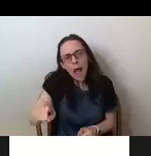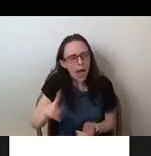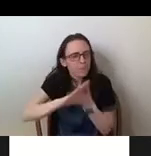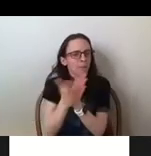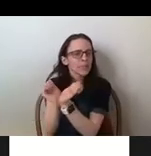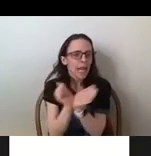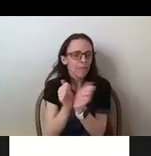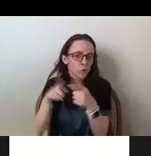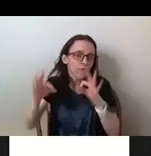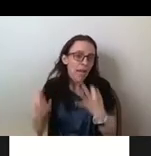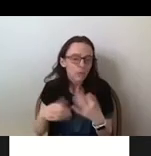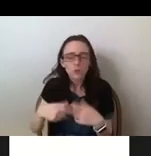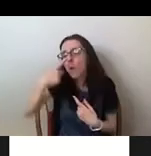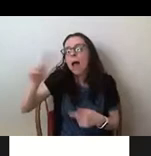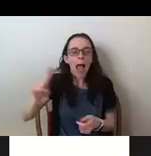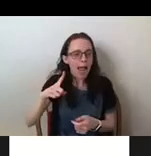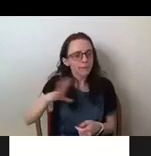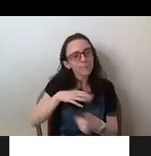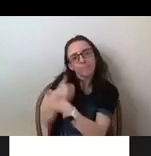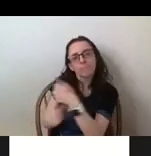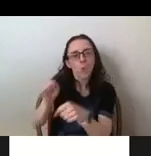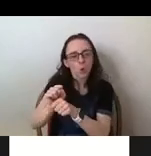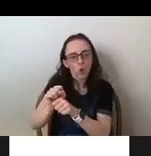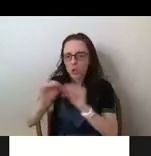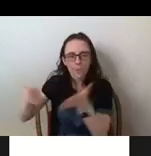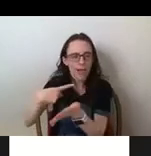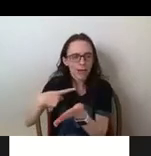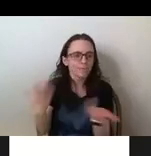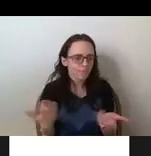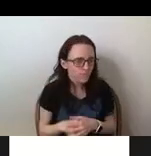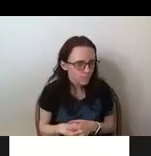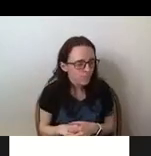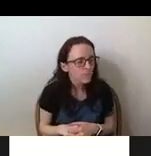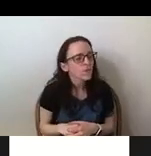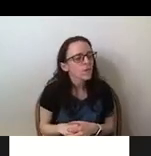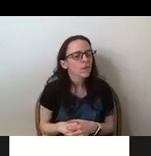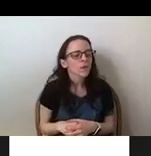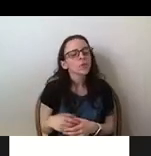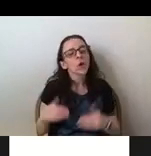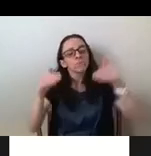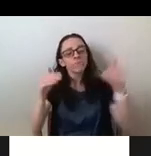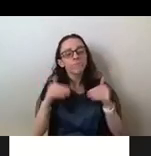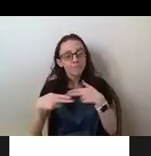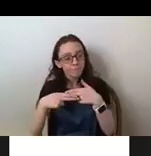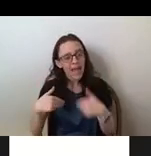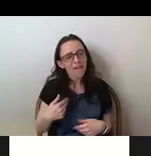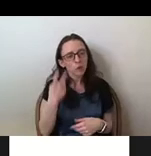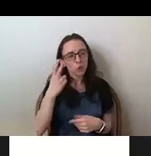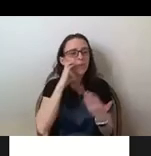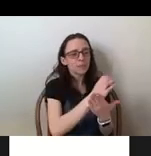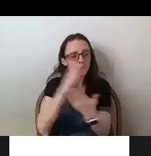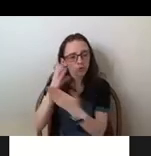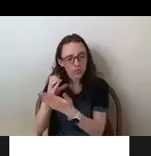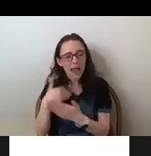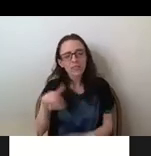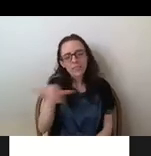So connecting this historical to contemporary, there are two images that kind of have the same kind of meaning. From the first